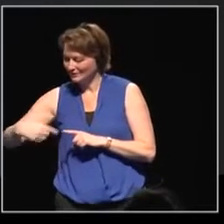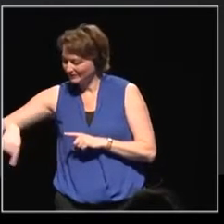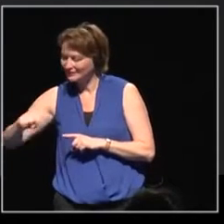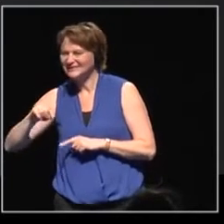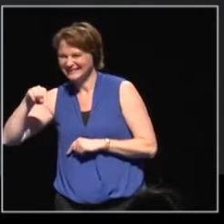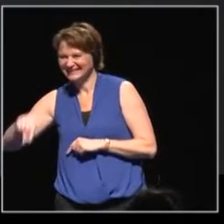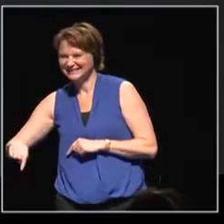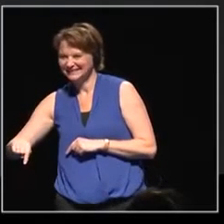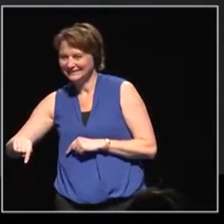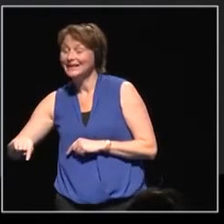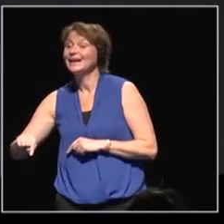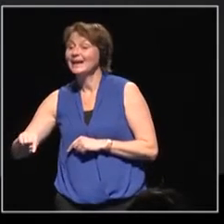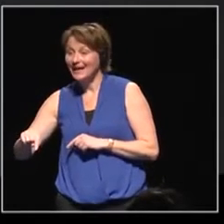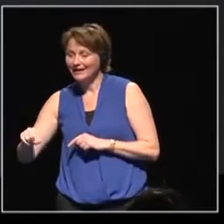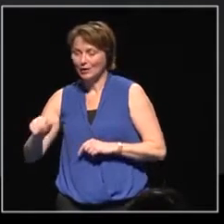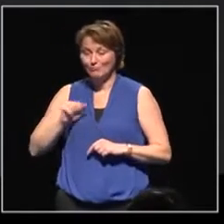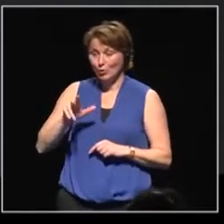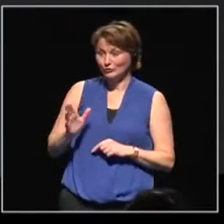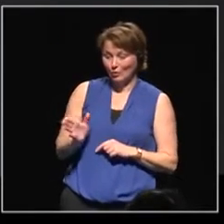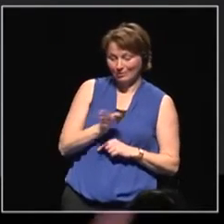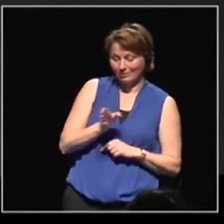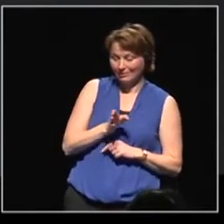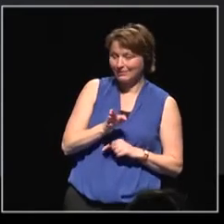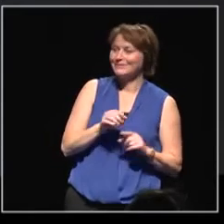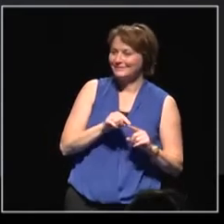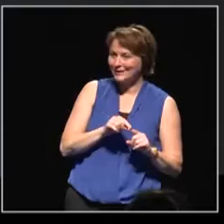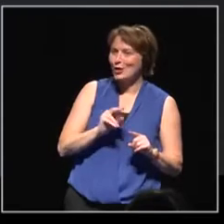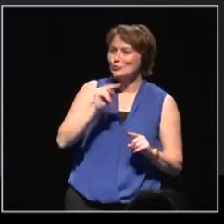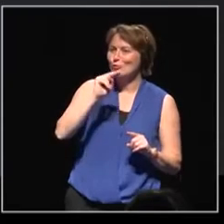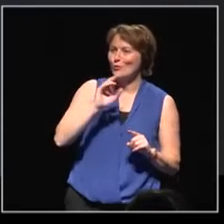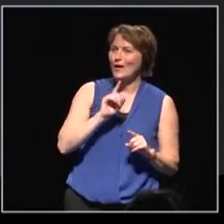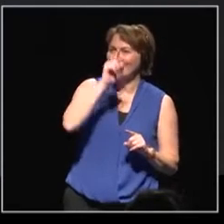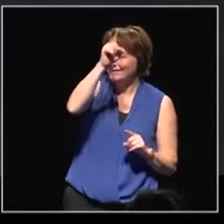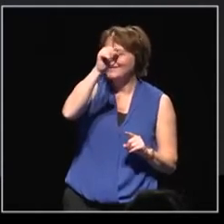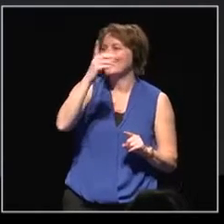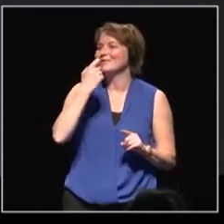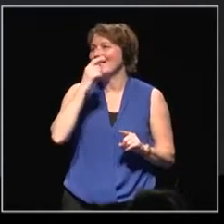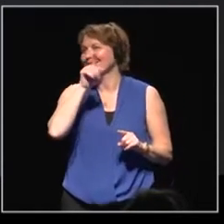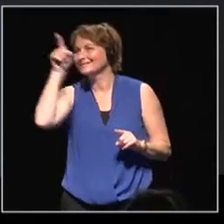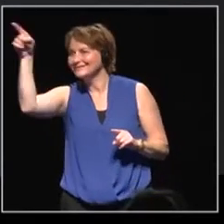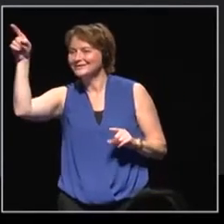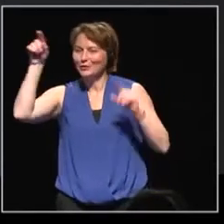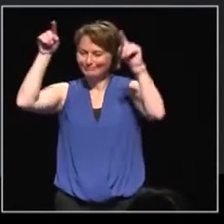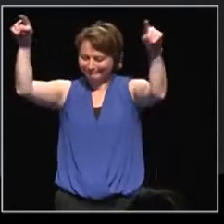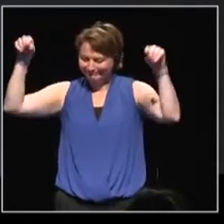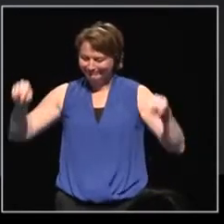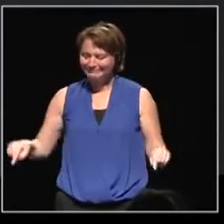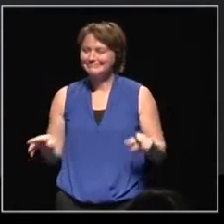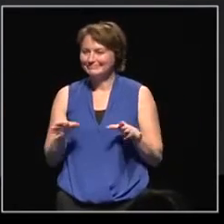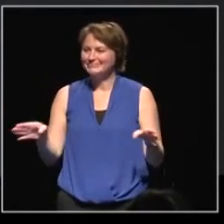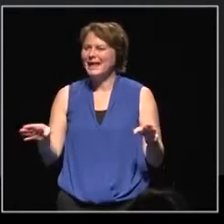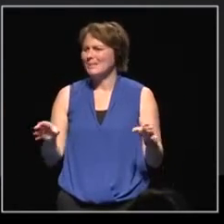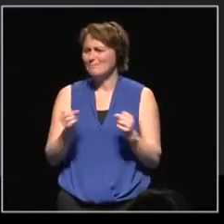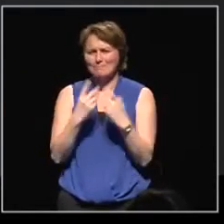You then have Portugal in the far west. You have Norway, the far north and Finland on the other side. And many filling